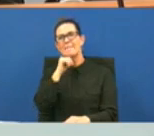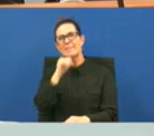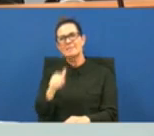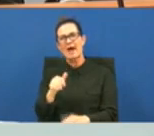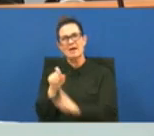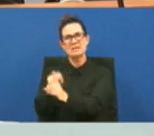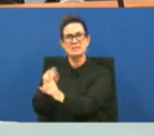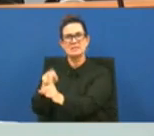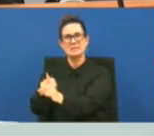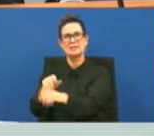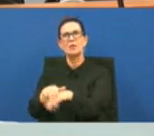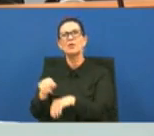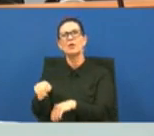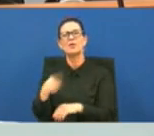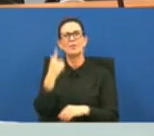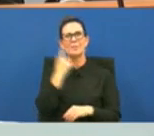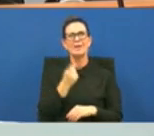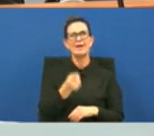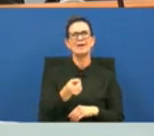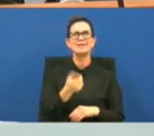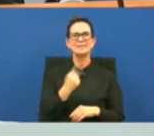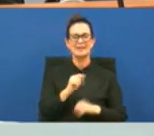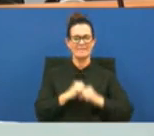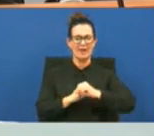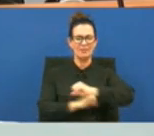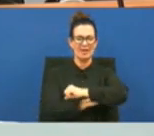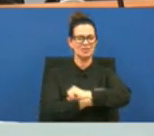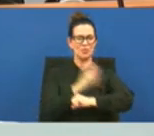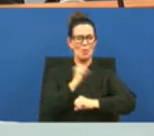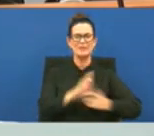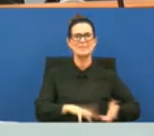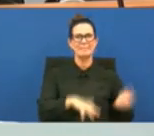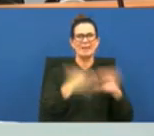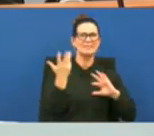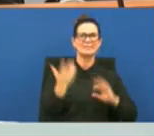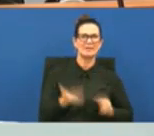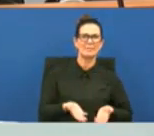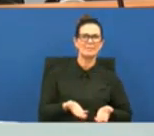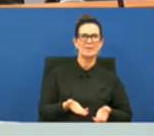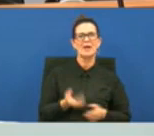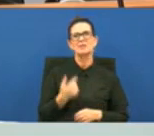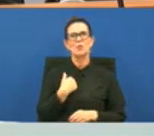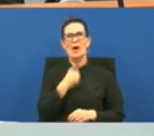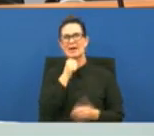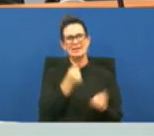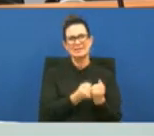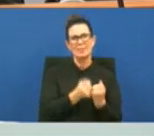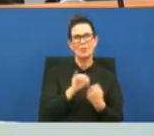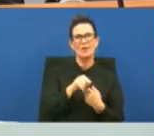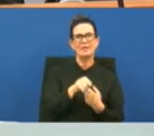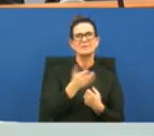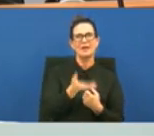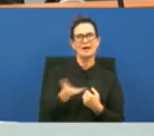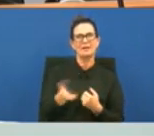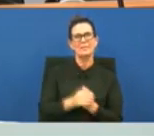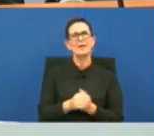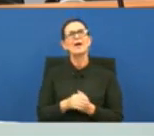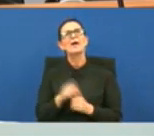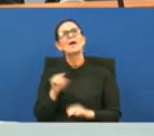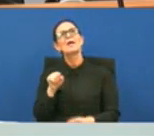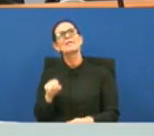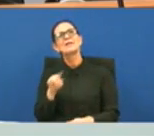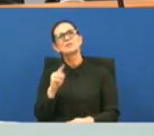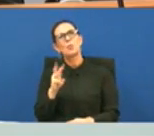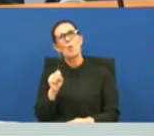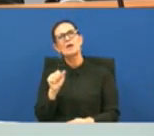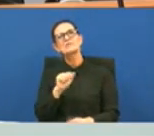up and i did not support um this item so the last council actually um this was a